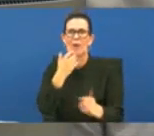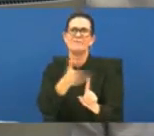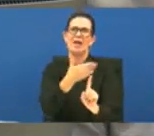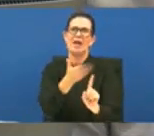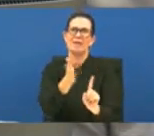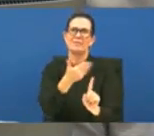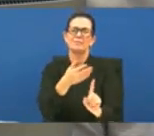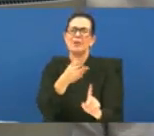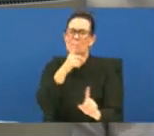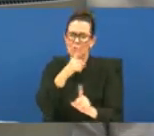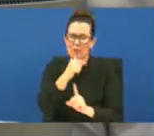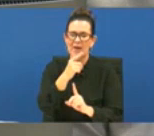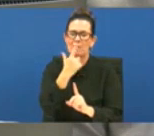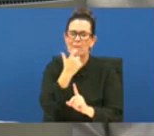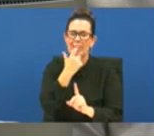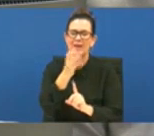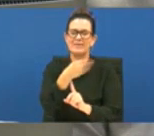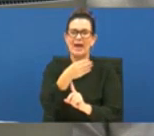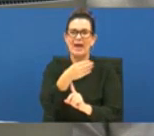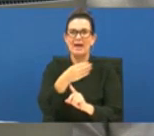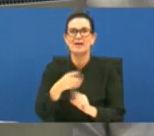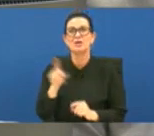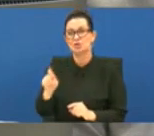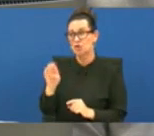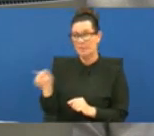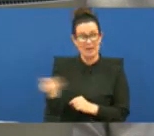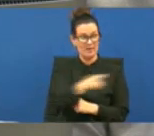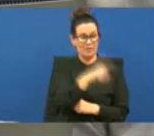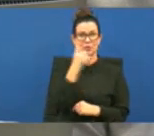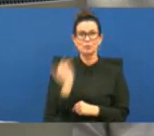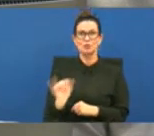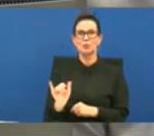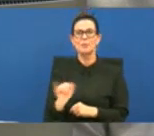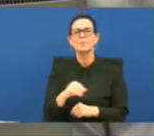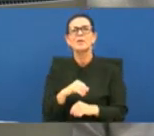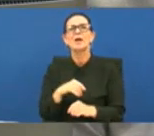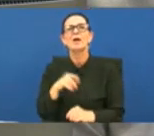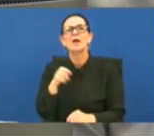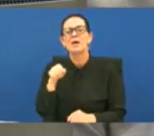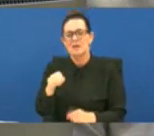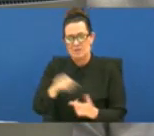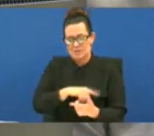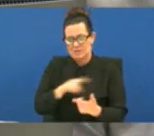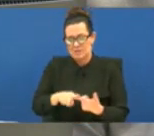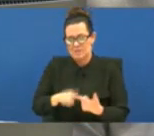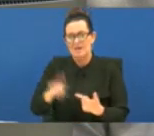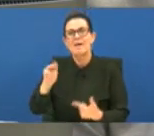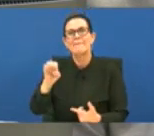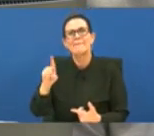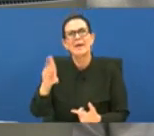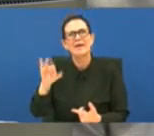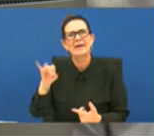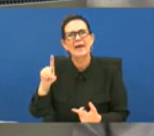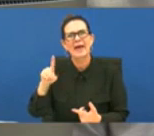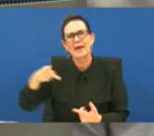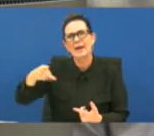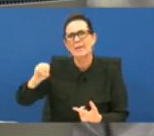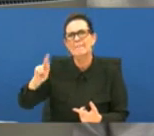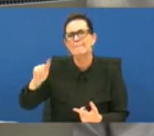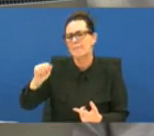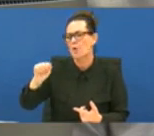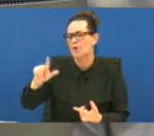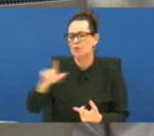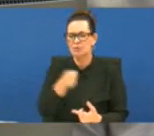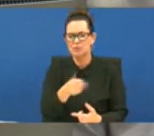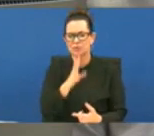to everyone sitting in here tonight the other issue that we have is the medicaid portal okay when we're talking about medicaid